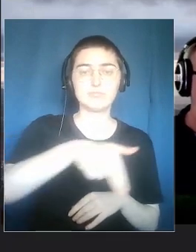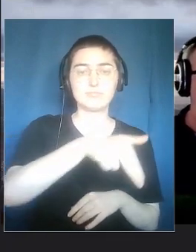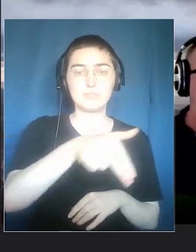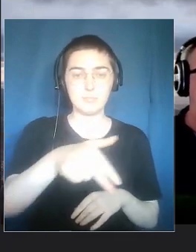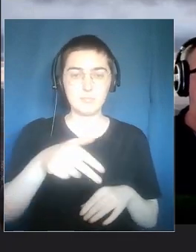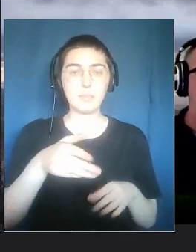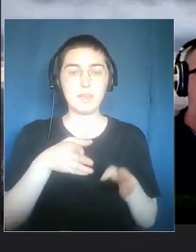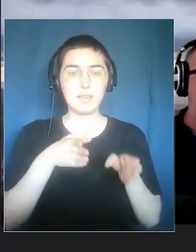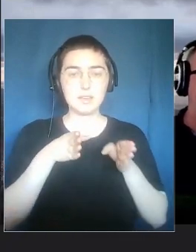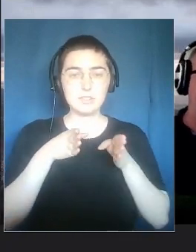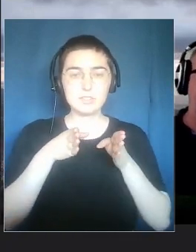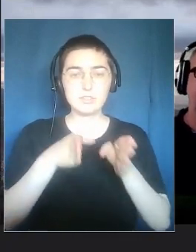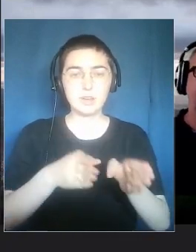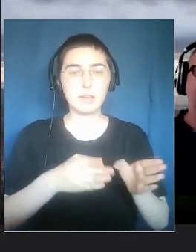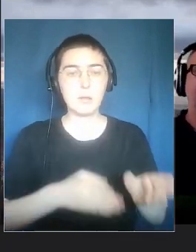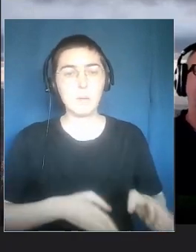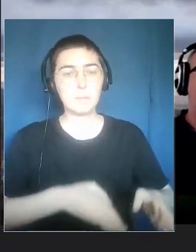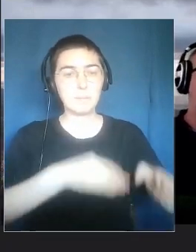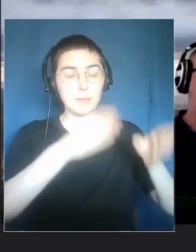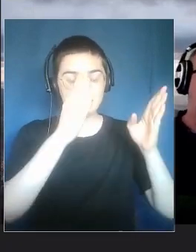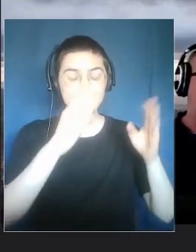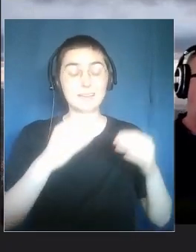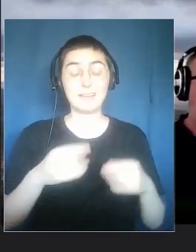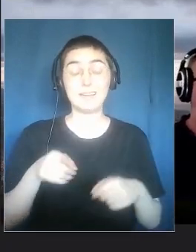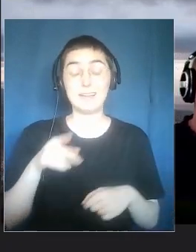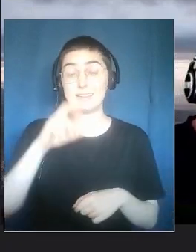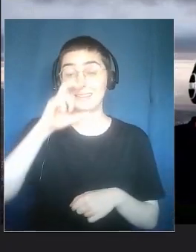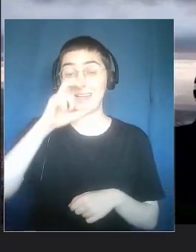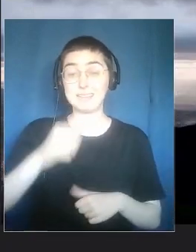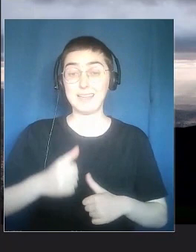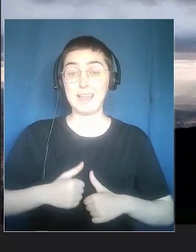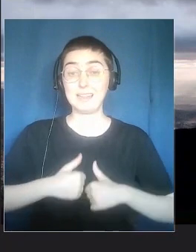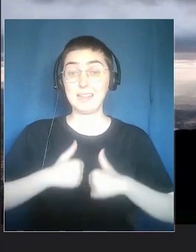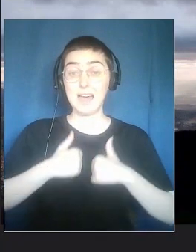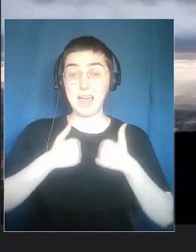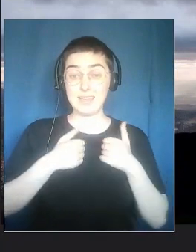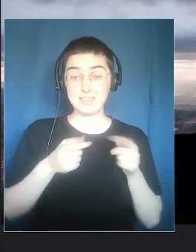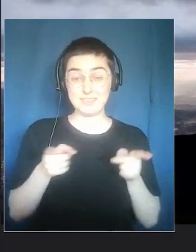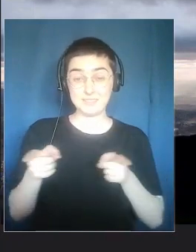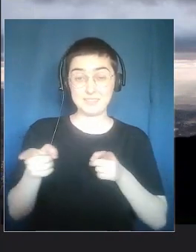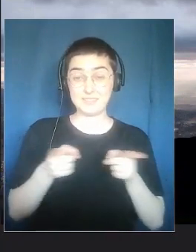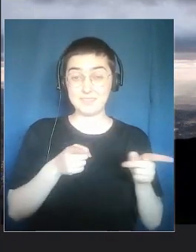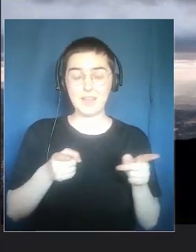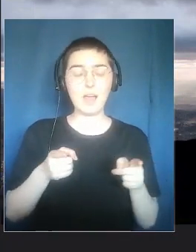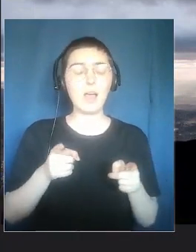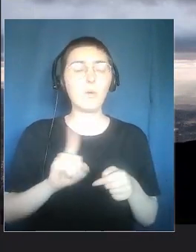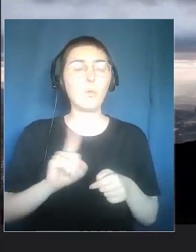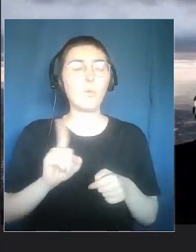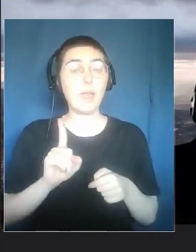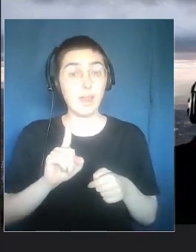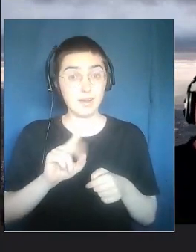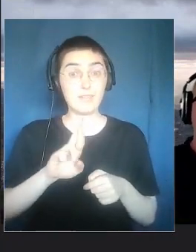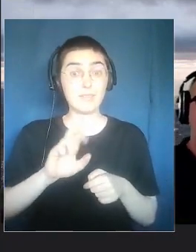talking about Dante's life in the last period